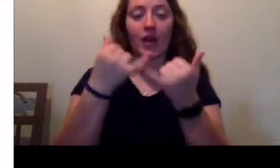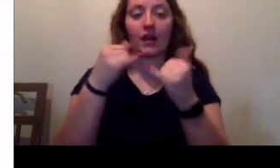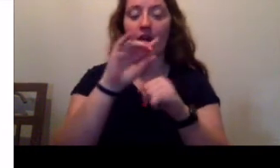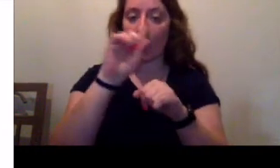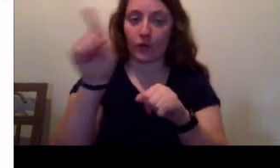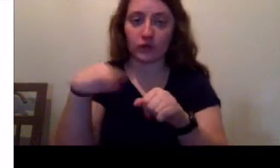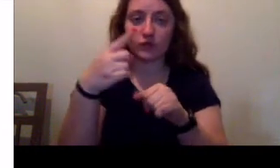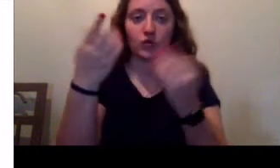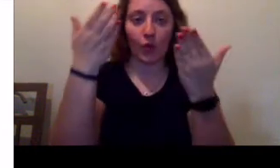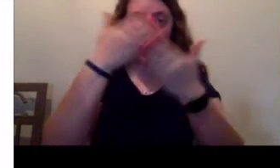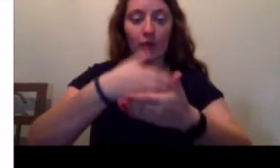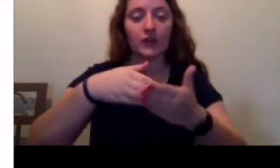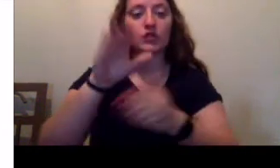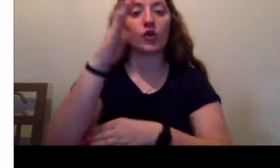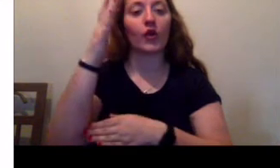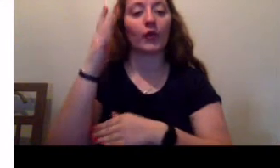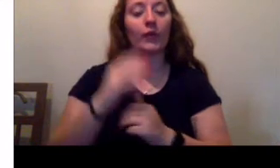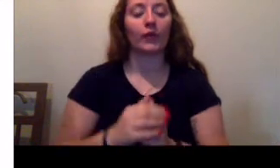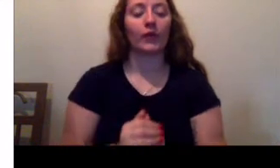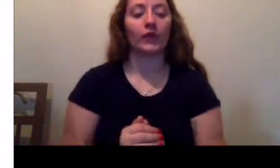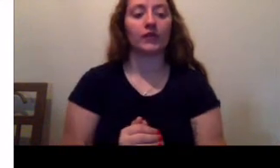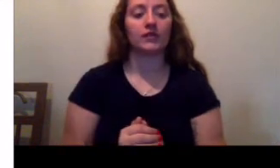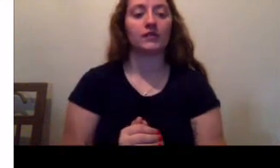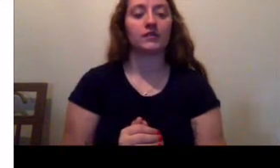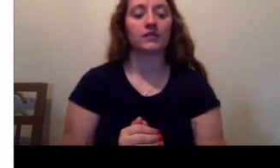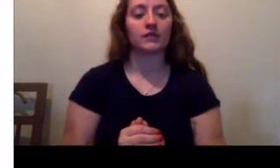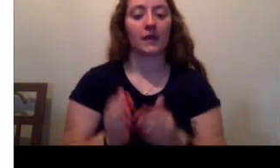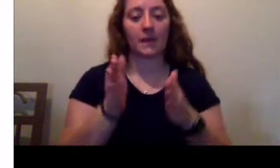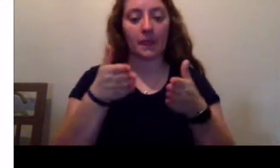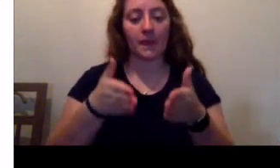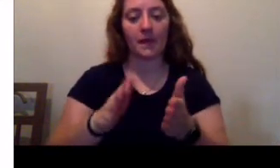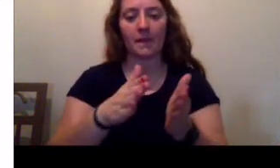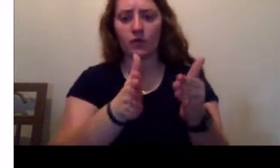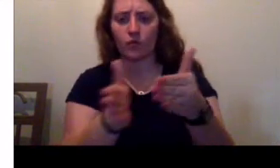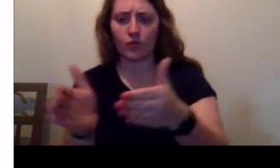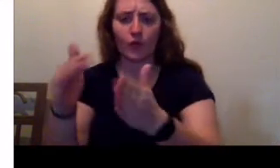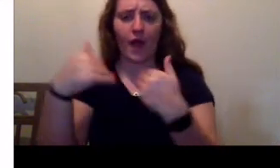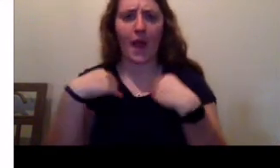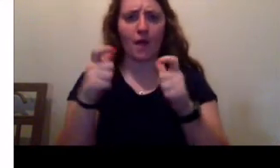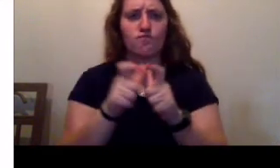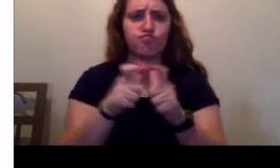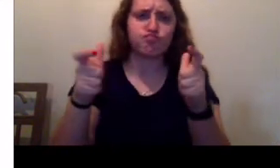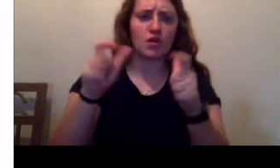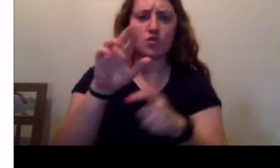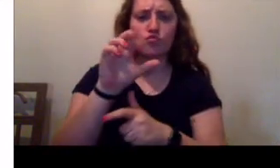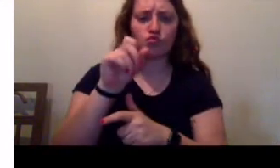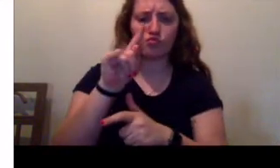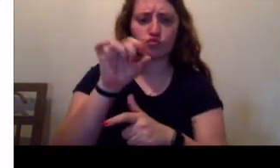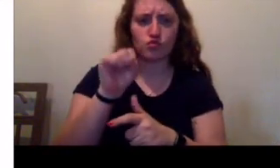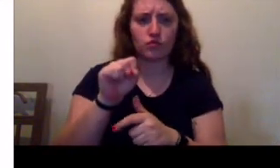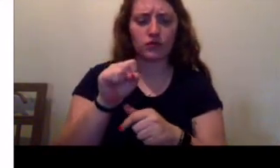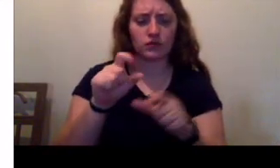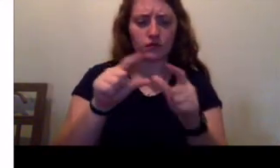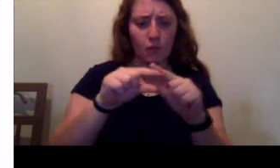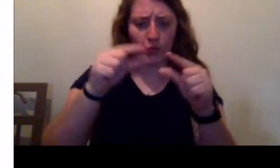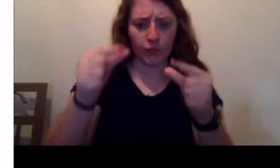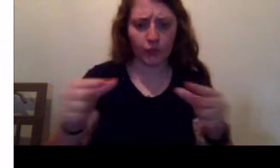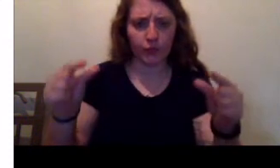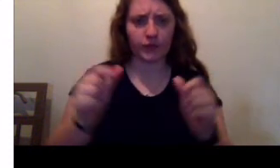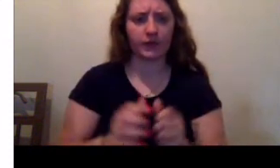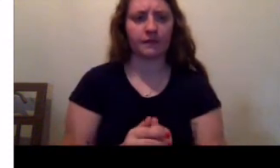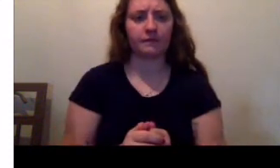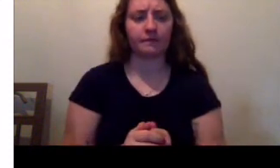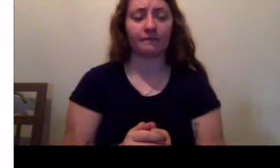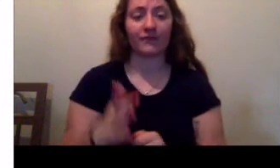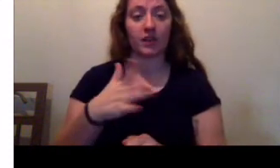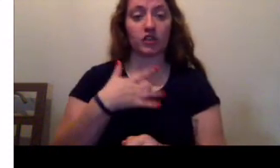woods ahead, underfoot. The path latticed with thick roots, hidden under the fallen leaves, was invisible. She